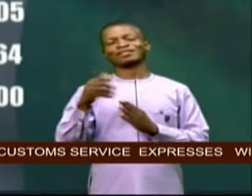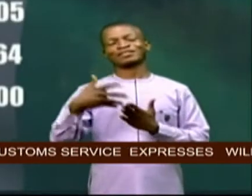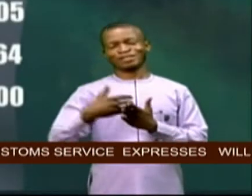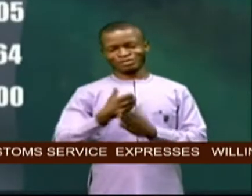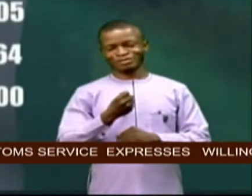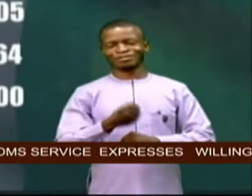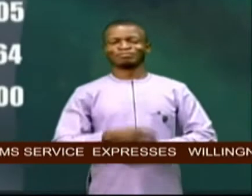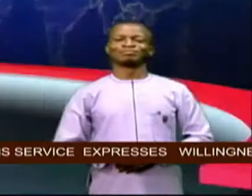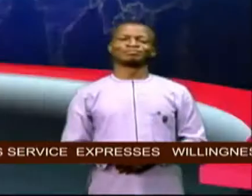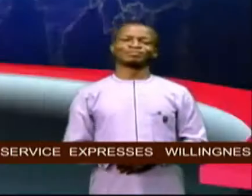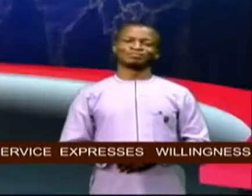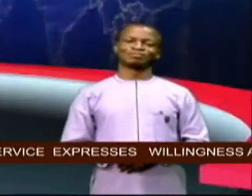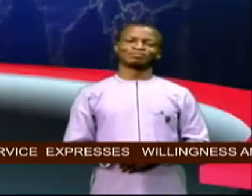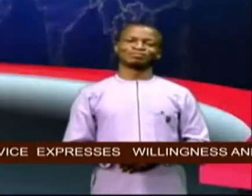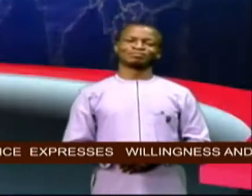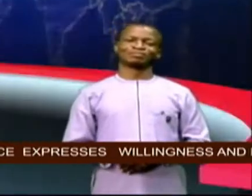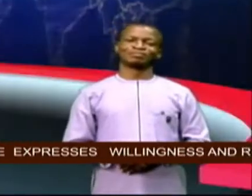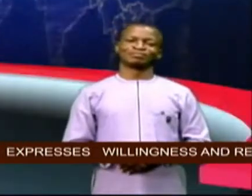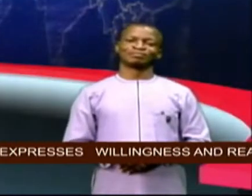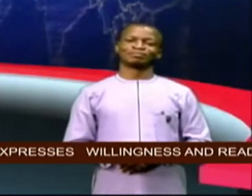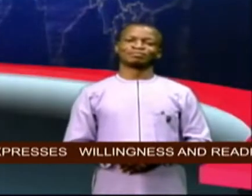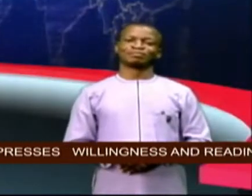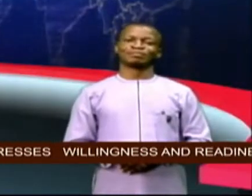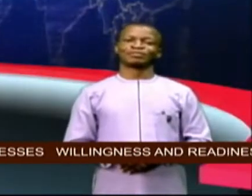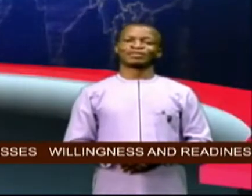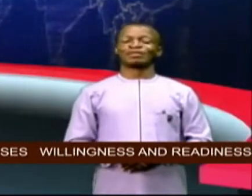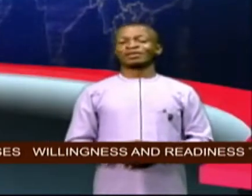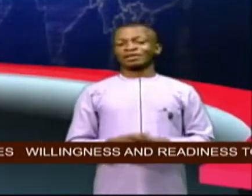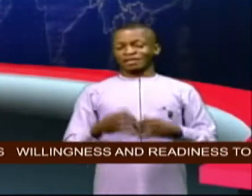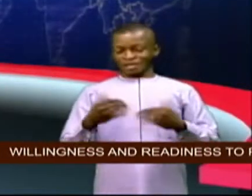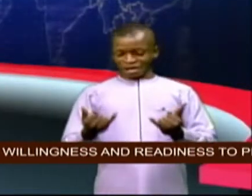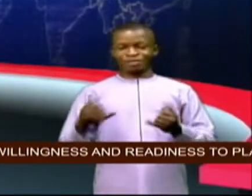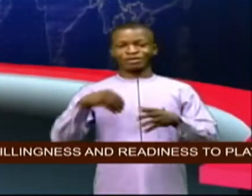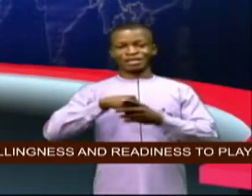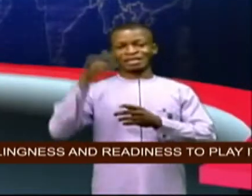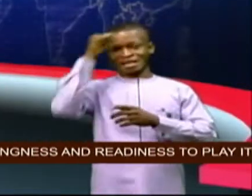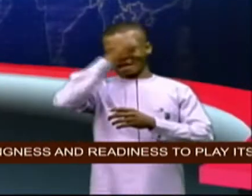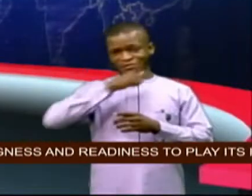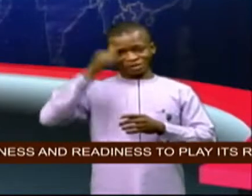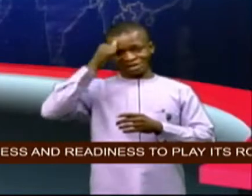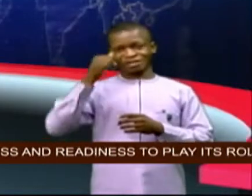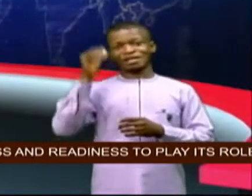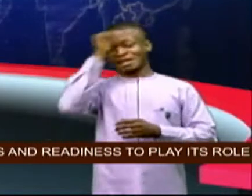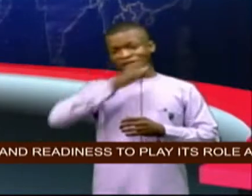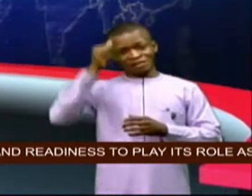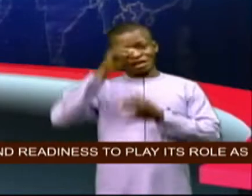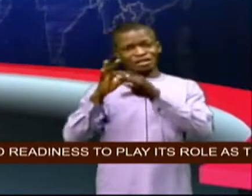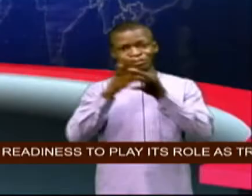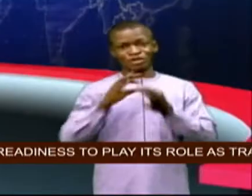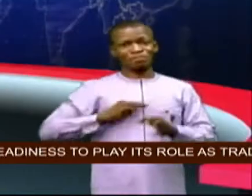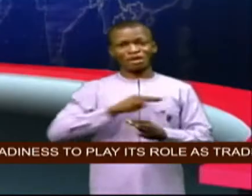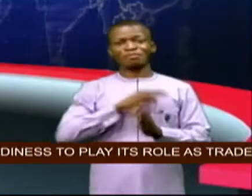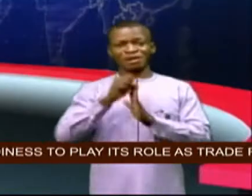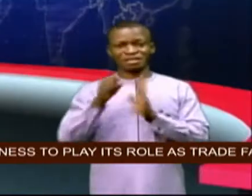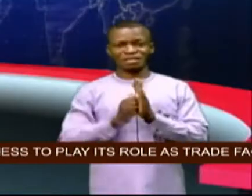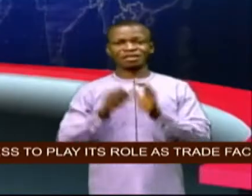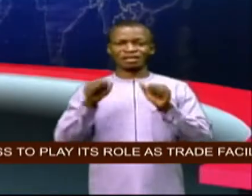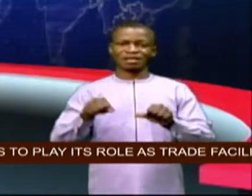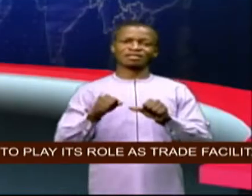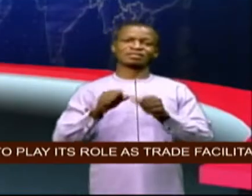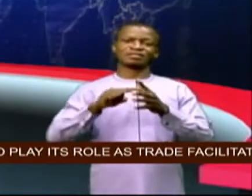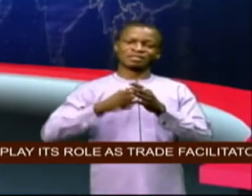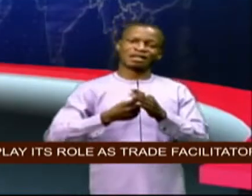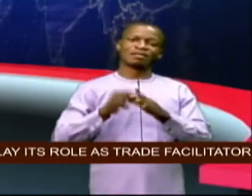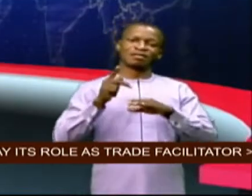news back on the continent african union member states will be able to start placing online